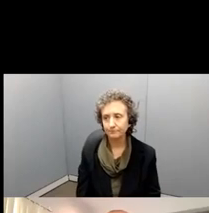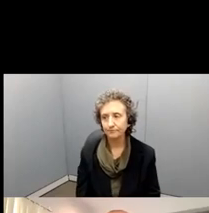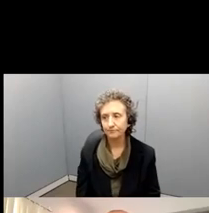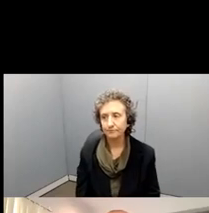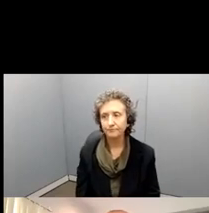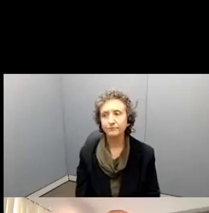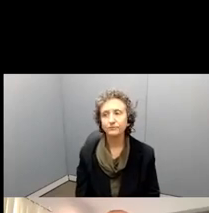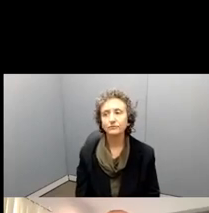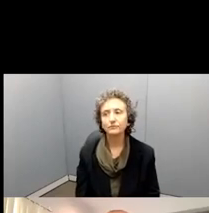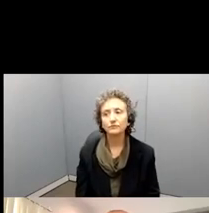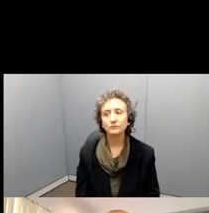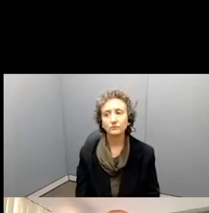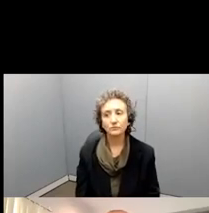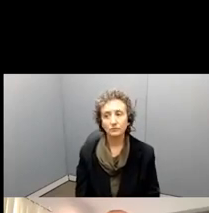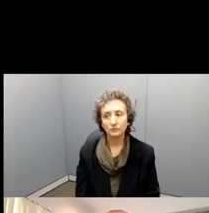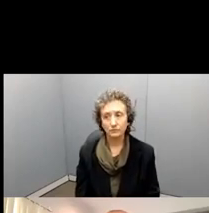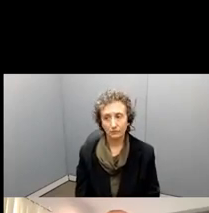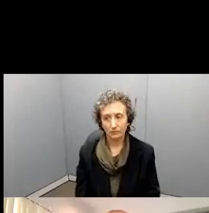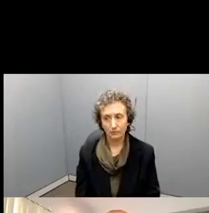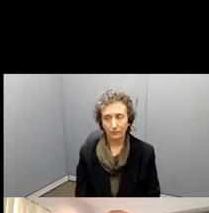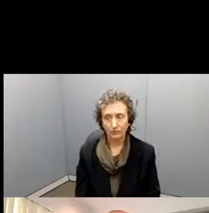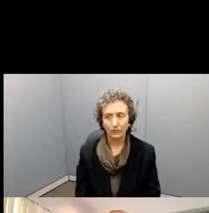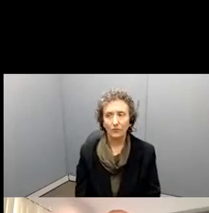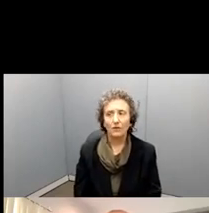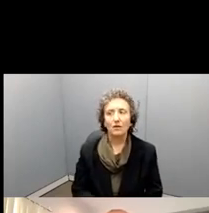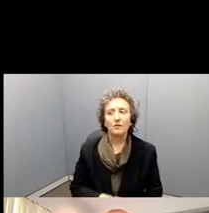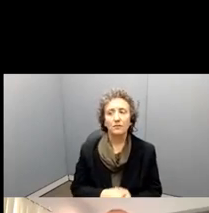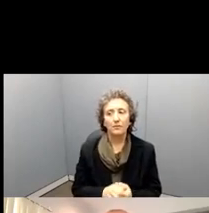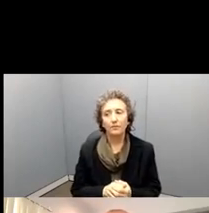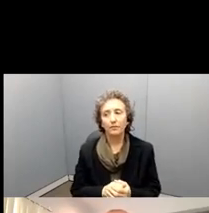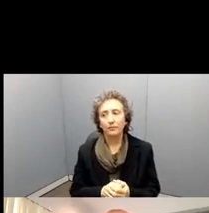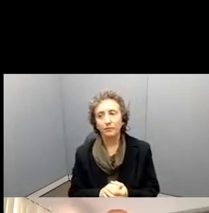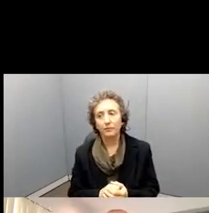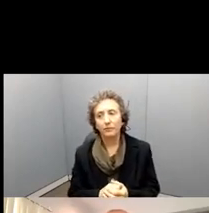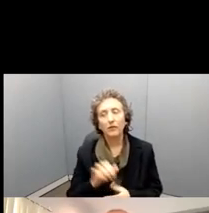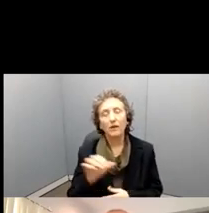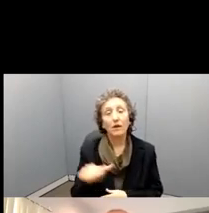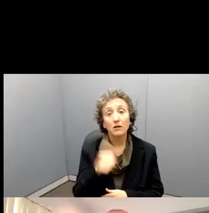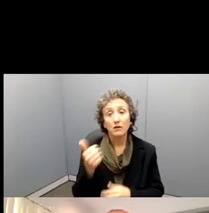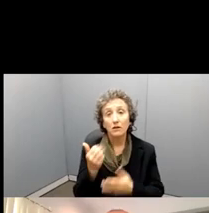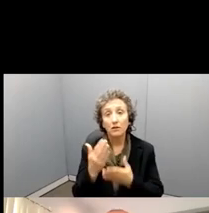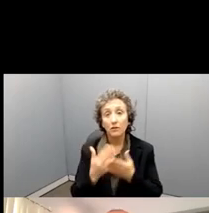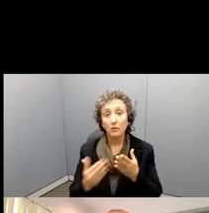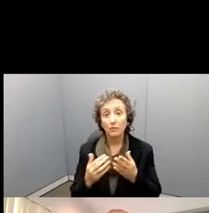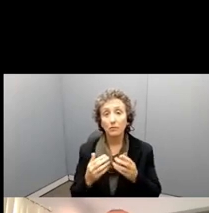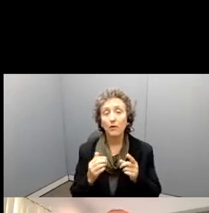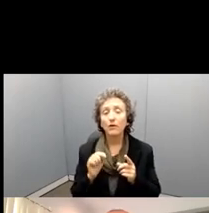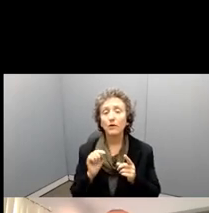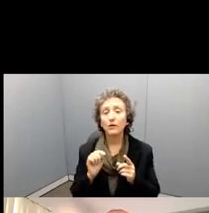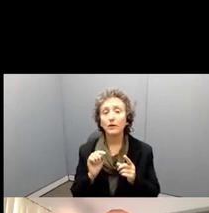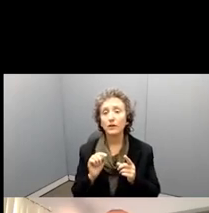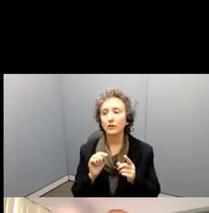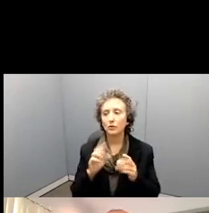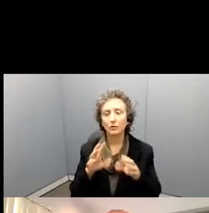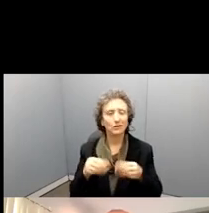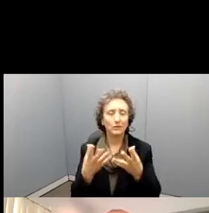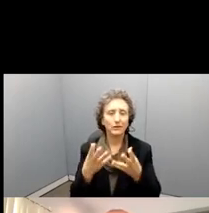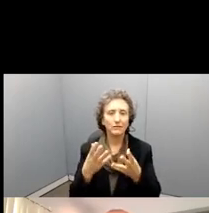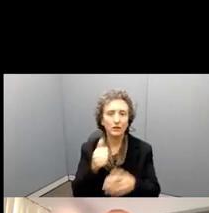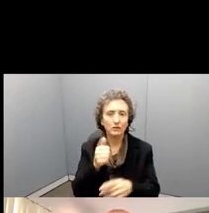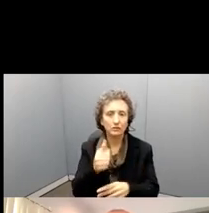One of the other pieces is, as you start this, is that you, you're able to give your, your own username and password.